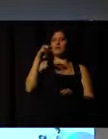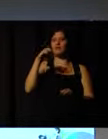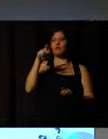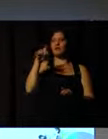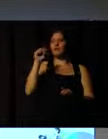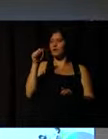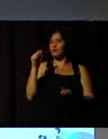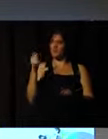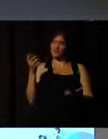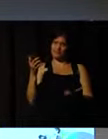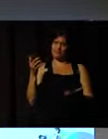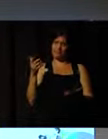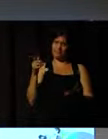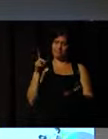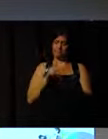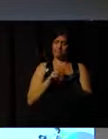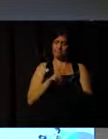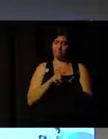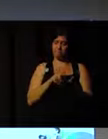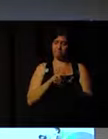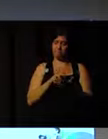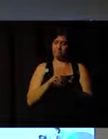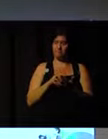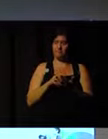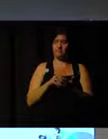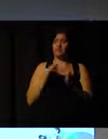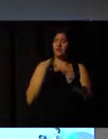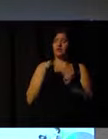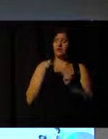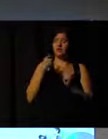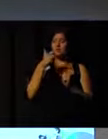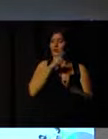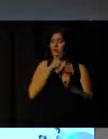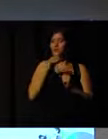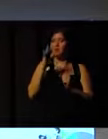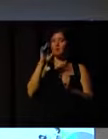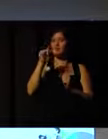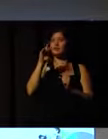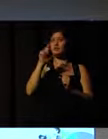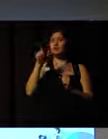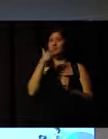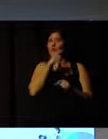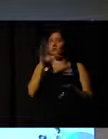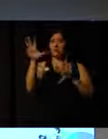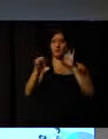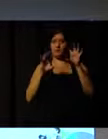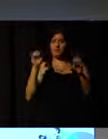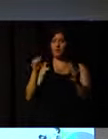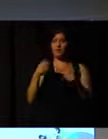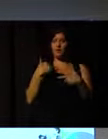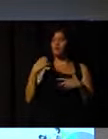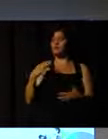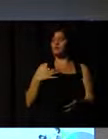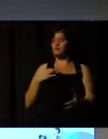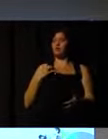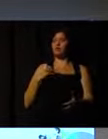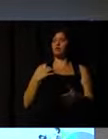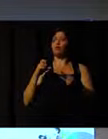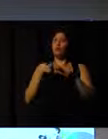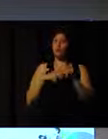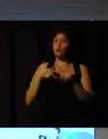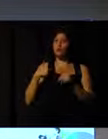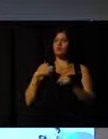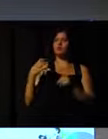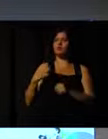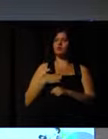something different. Rewards can be, of course, something intangible. Like for instance, I want to volunteer because